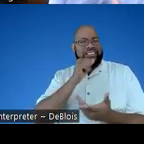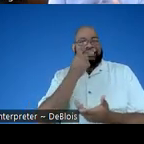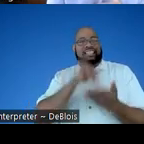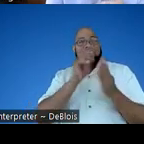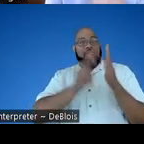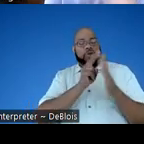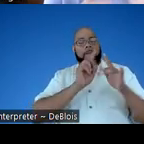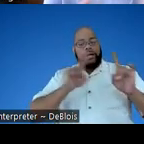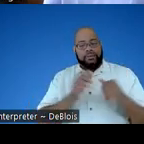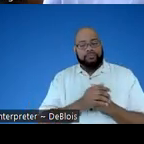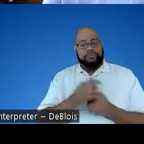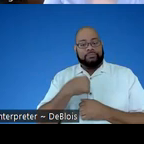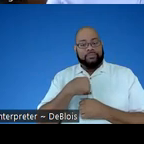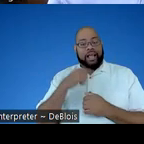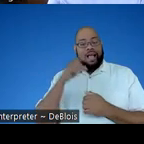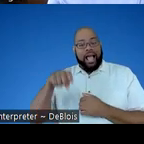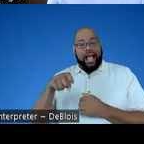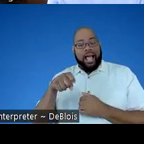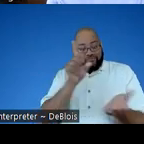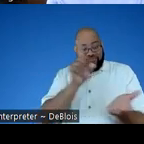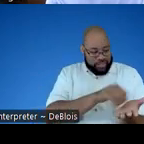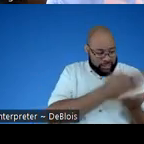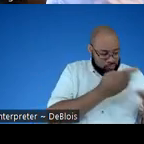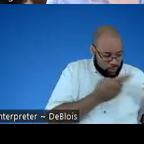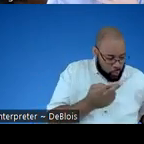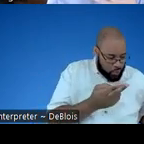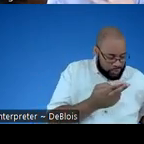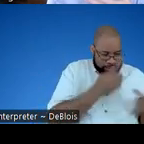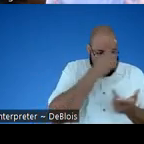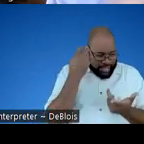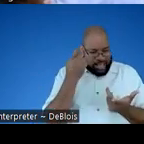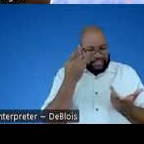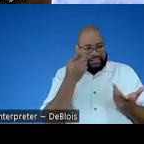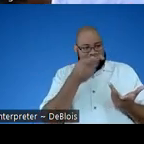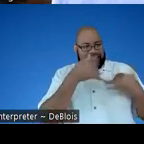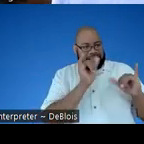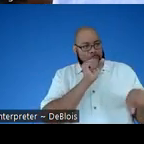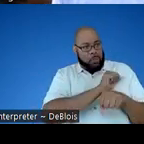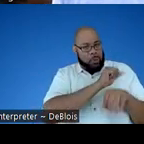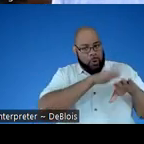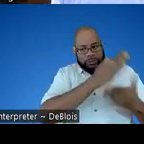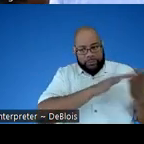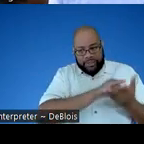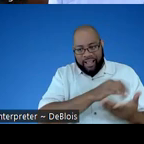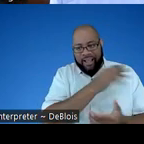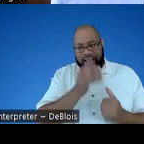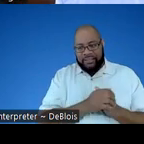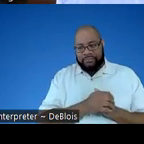video, but I had to print out some of those resources because they were still working on some of them. And